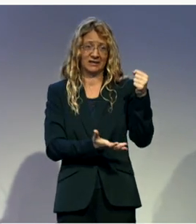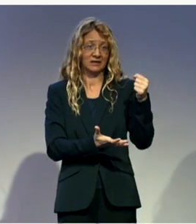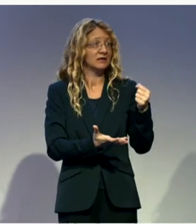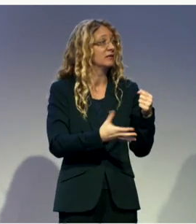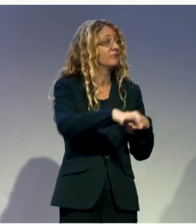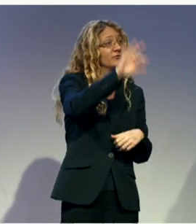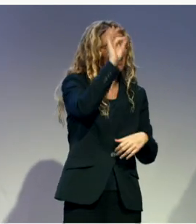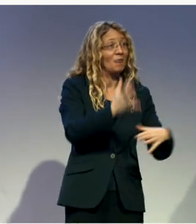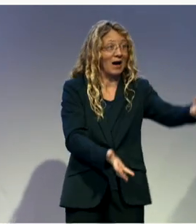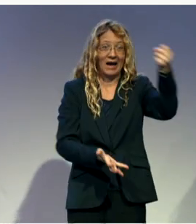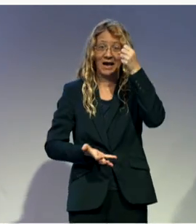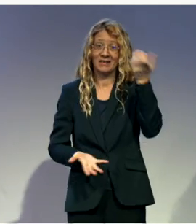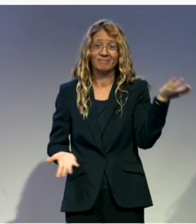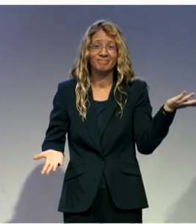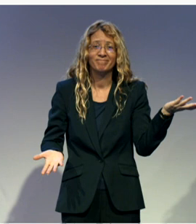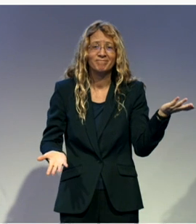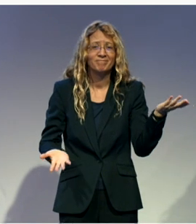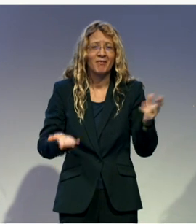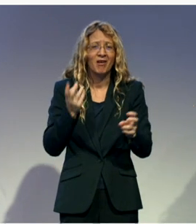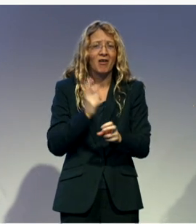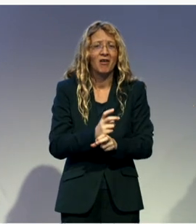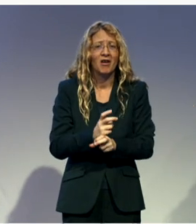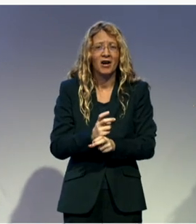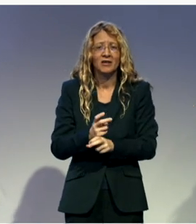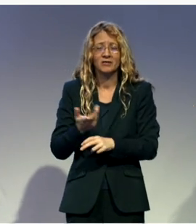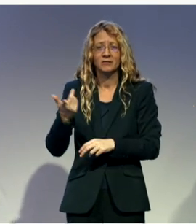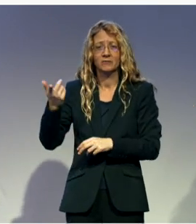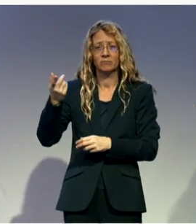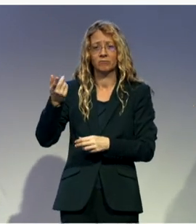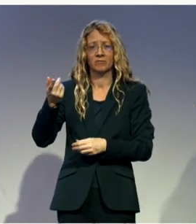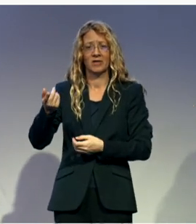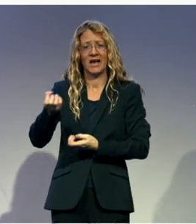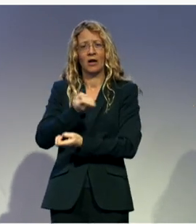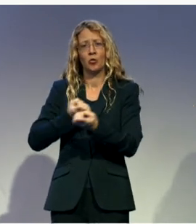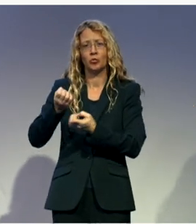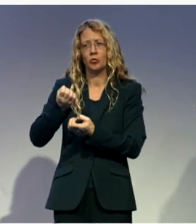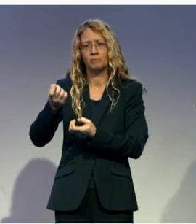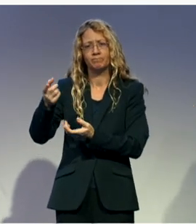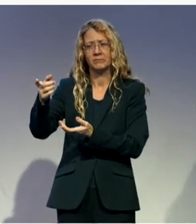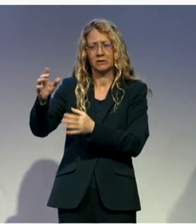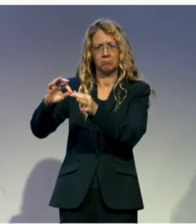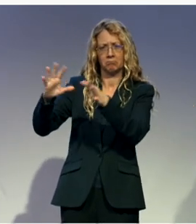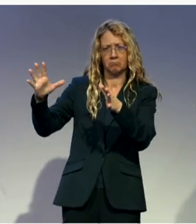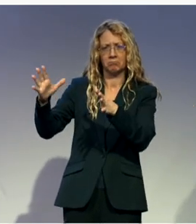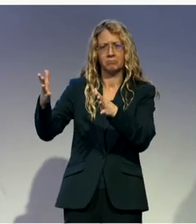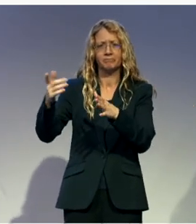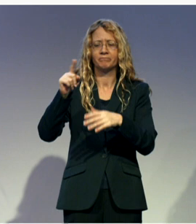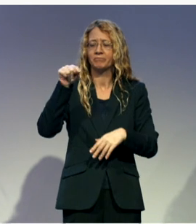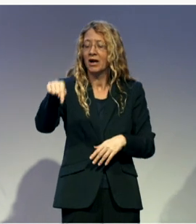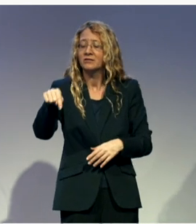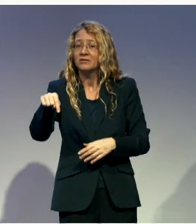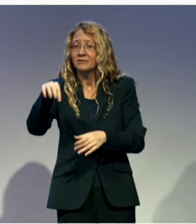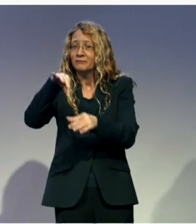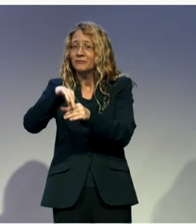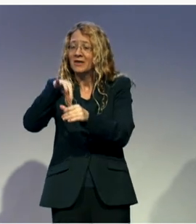support economic independence as well. So, I think we also have to be creative in terms of thinking about, actually, how do these programs